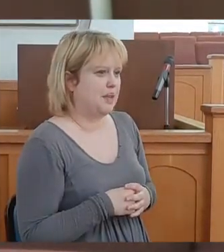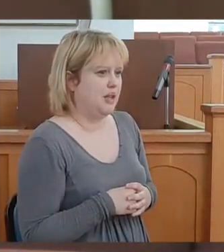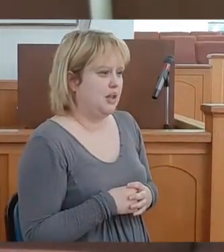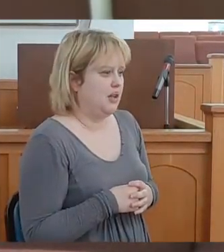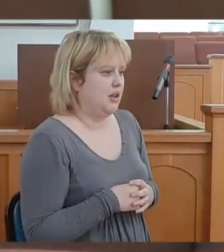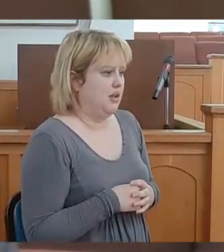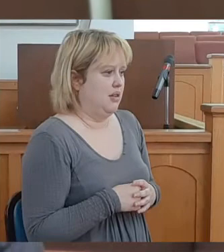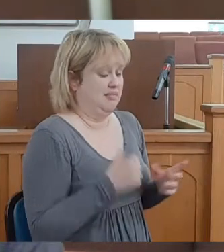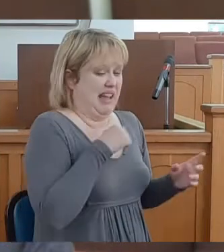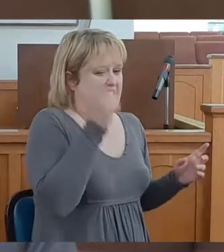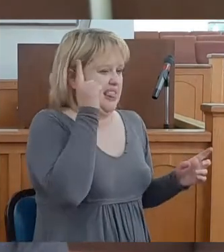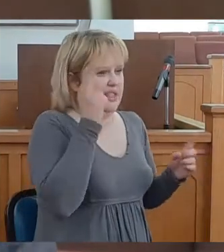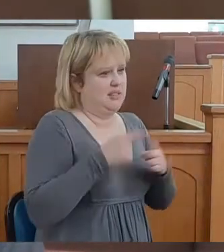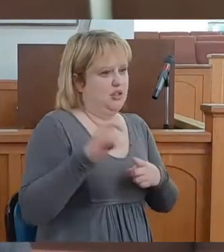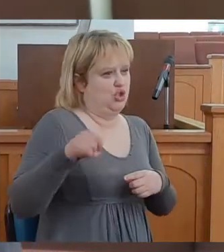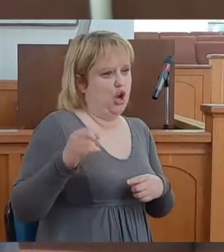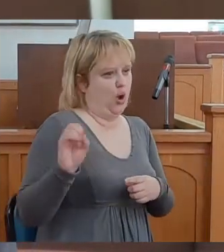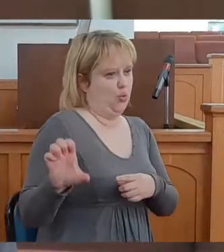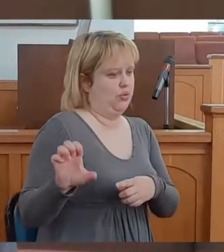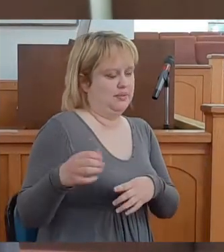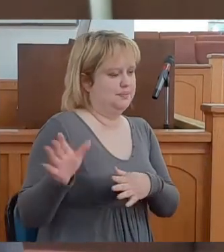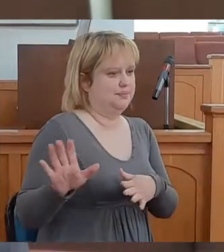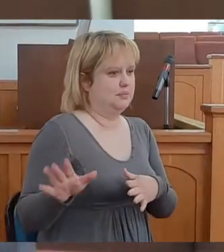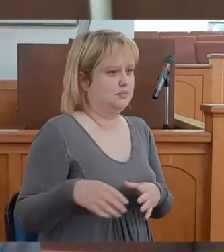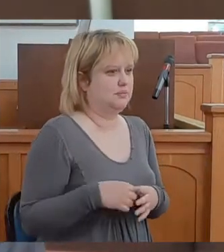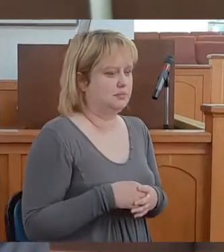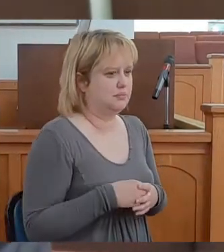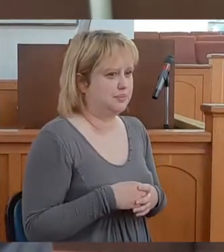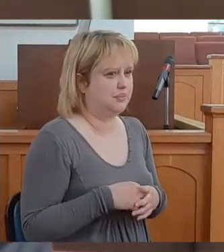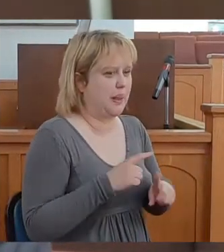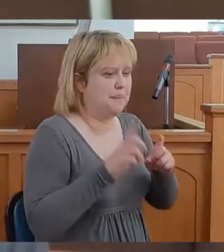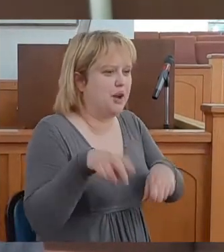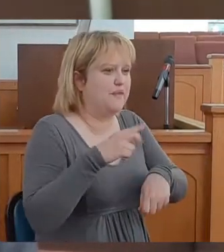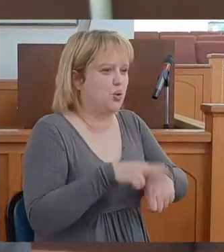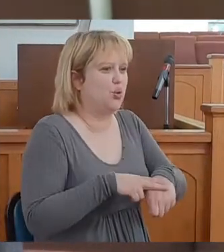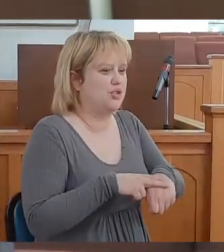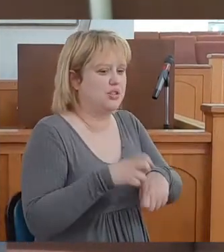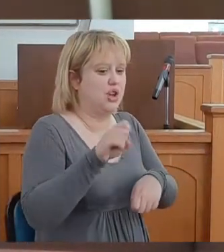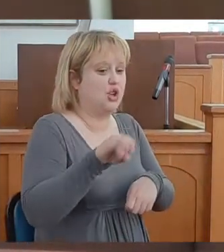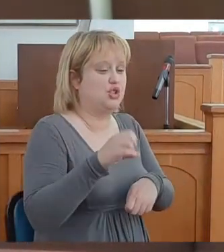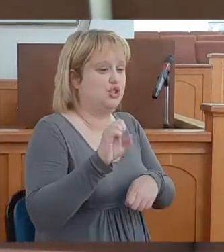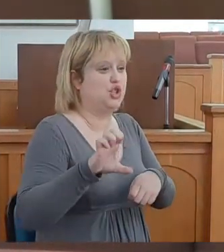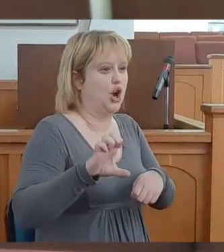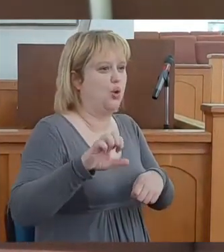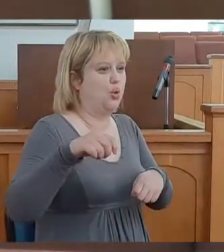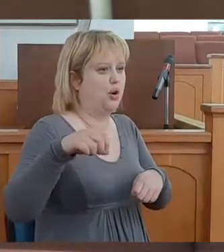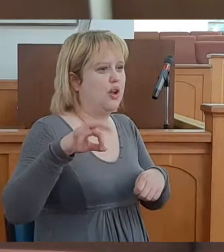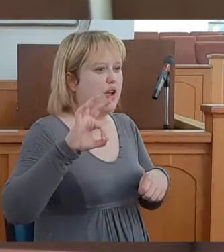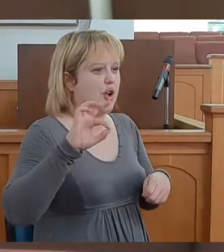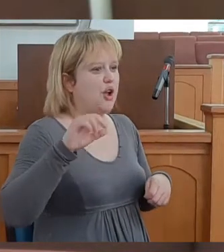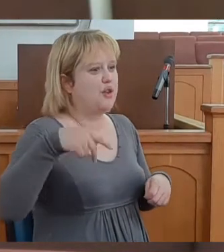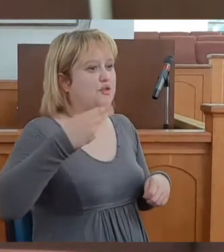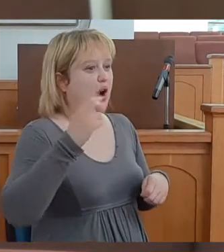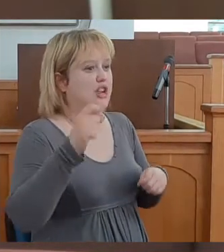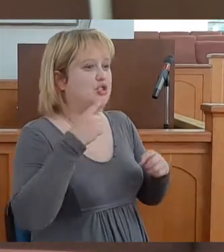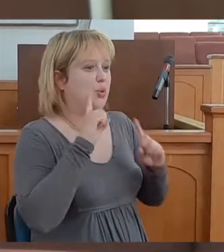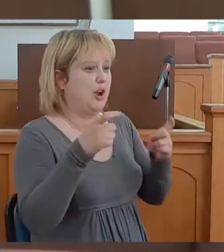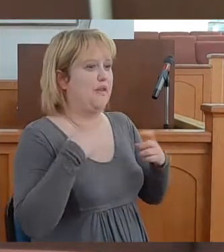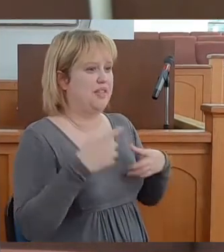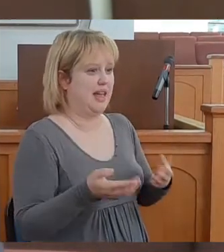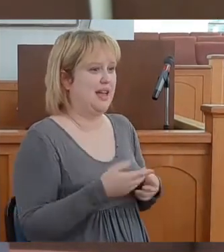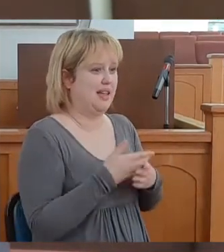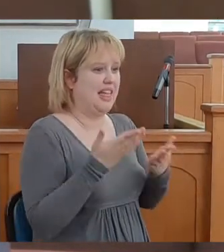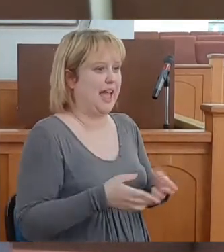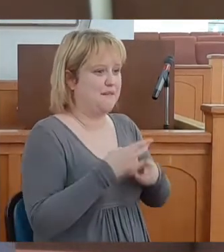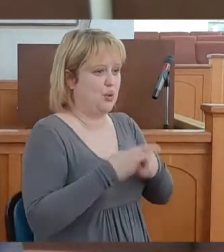I didn't listen to Joe. Of course, Joe Frazier went on to be the heavyweight champ of the